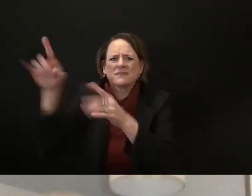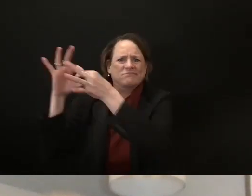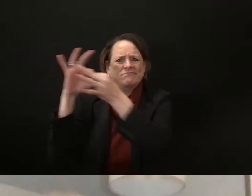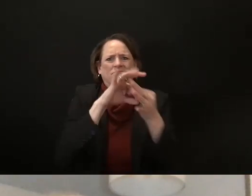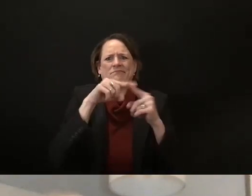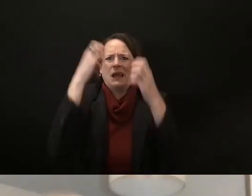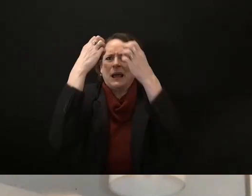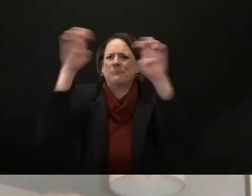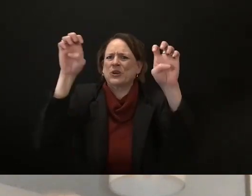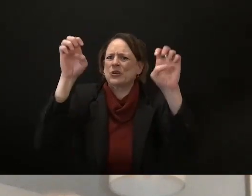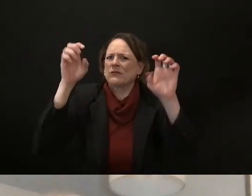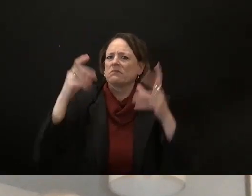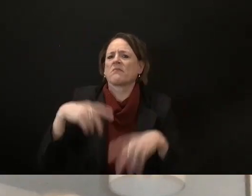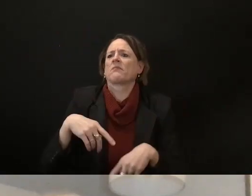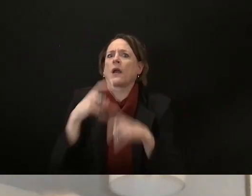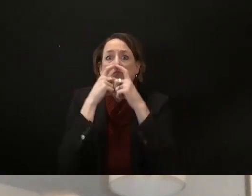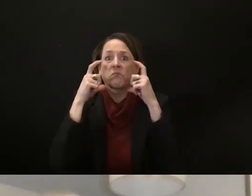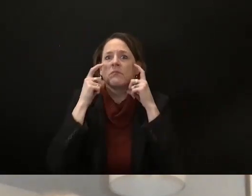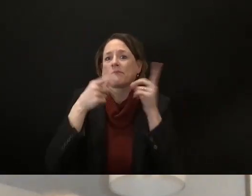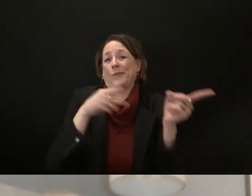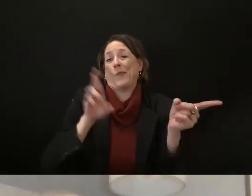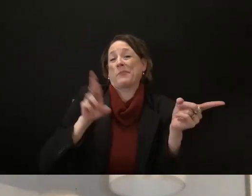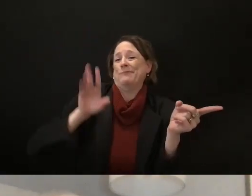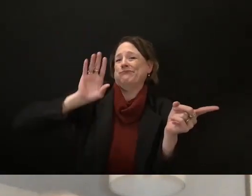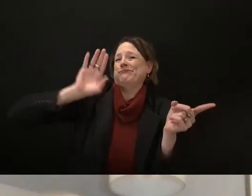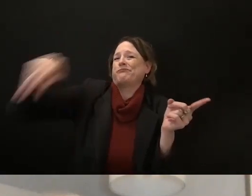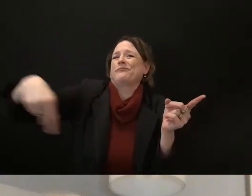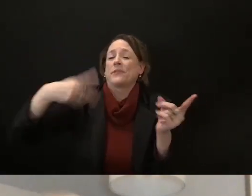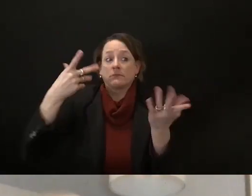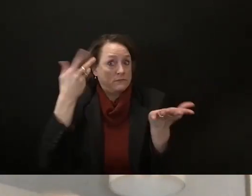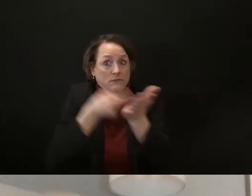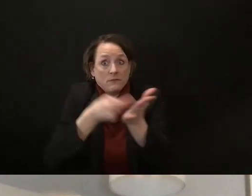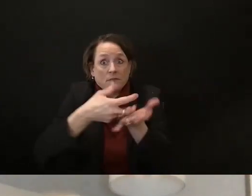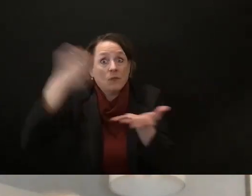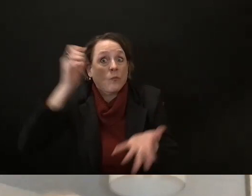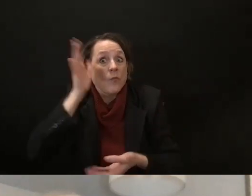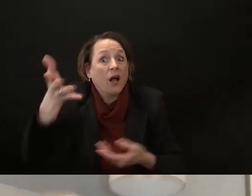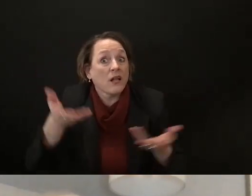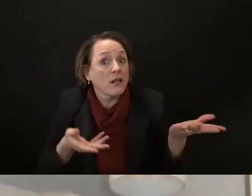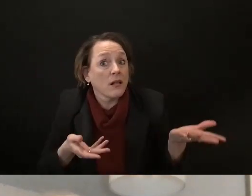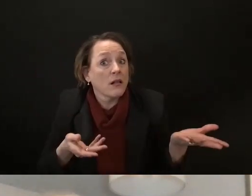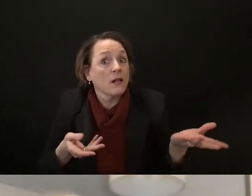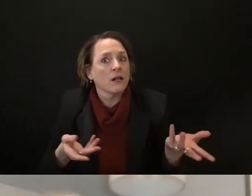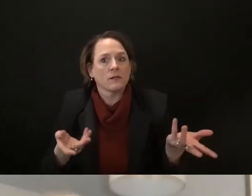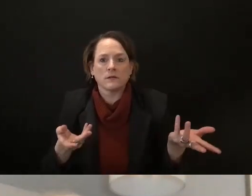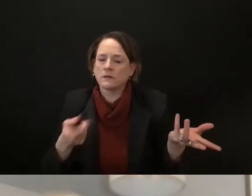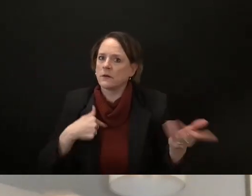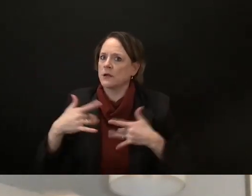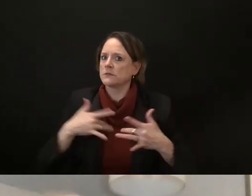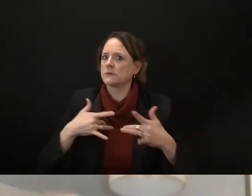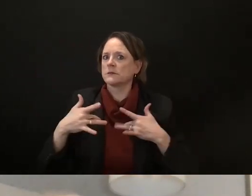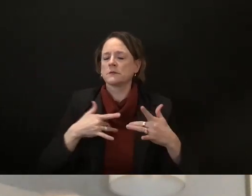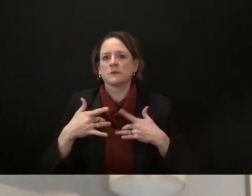take a closer look at it and now tomorrow we'll see what what they put forward and what they try and do but it's a different version of what passed the